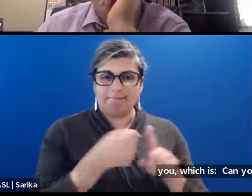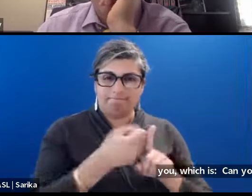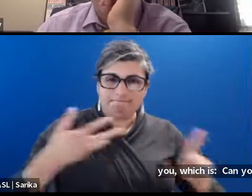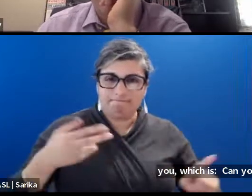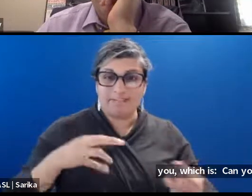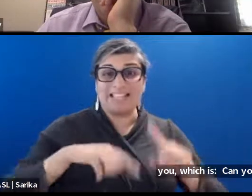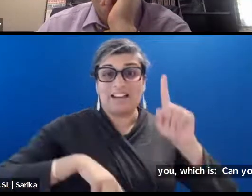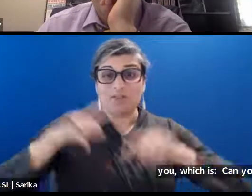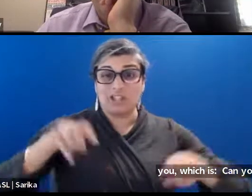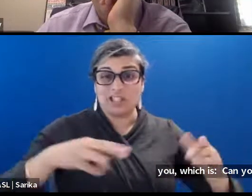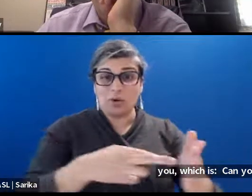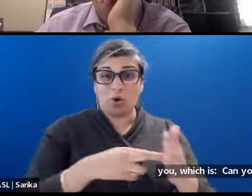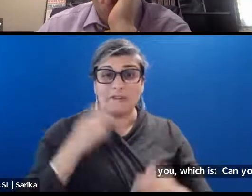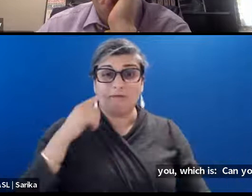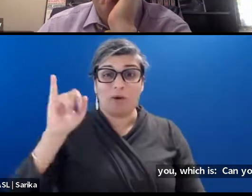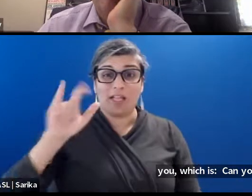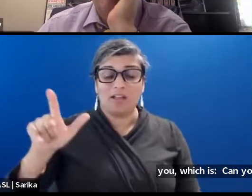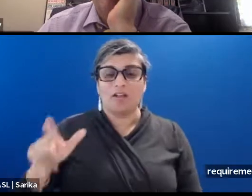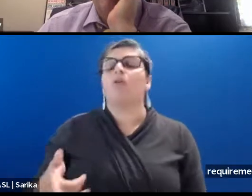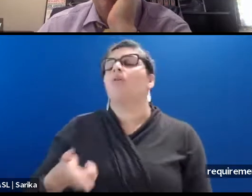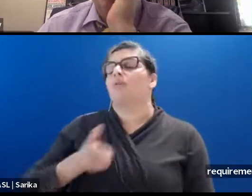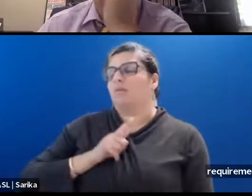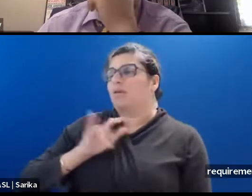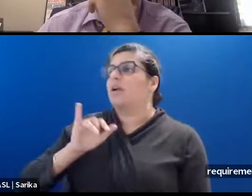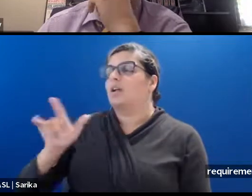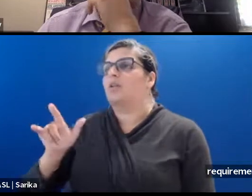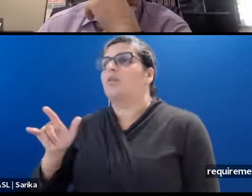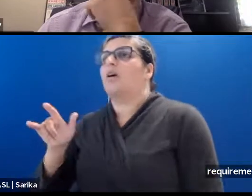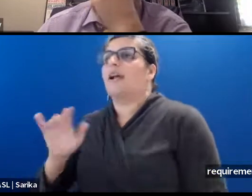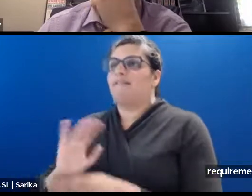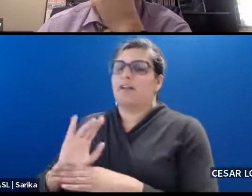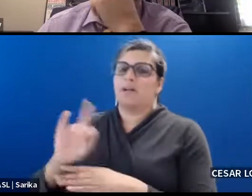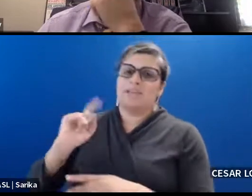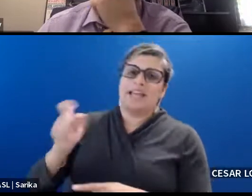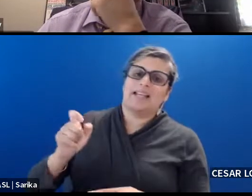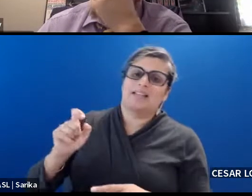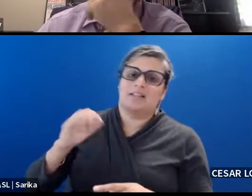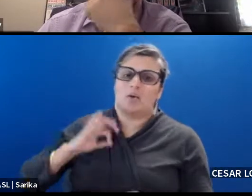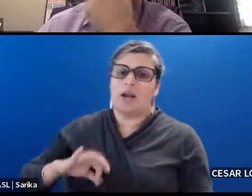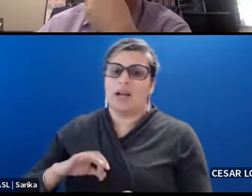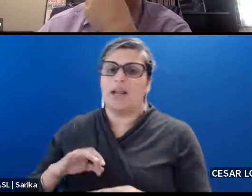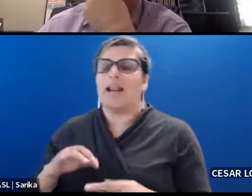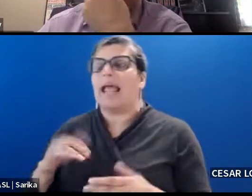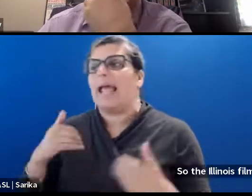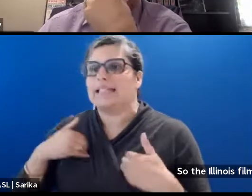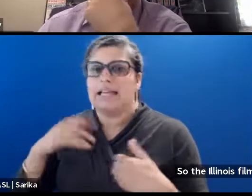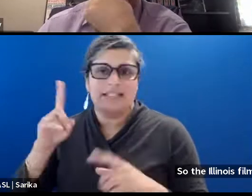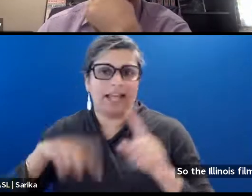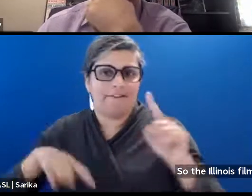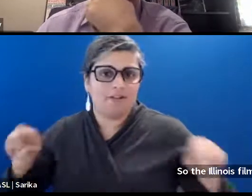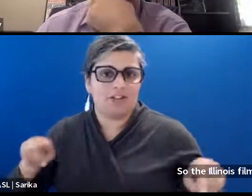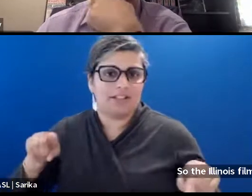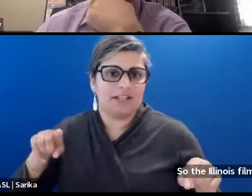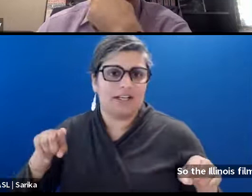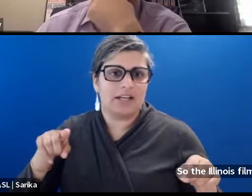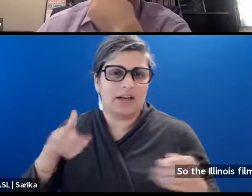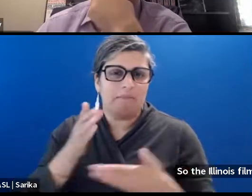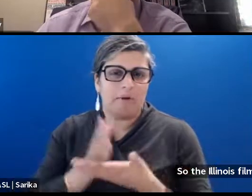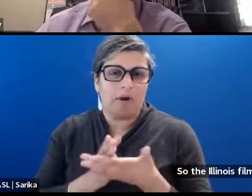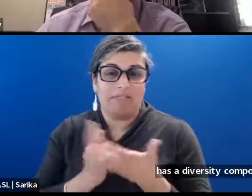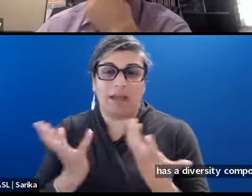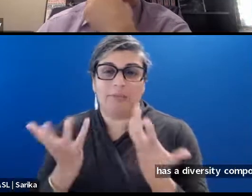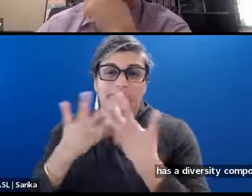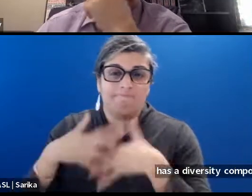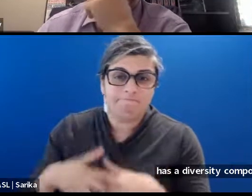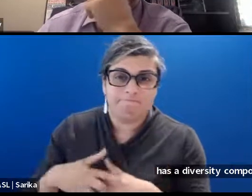Yeah. So the Illinois Film Tax Credit Program has a diversity component that, that was baked in, I think, in the original